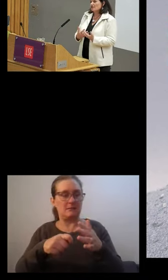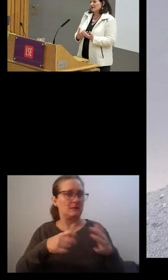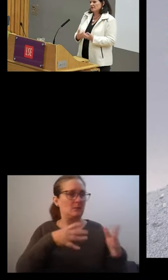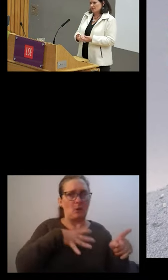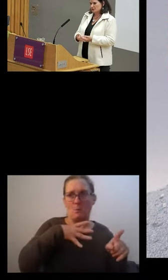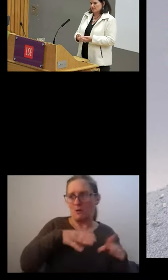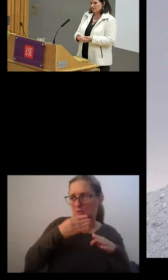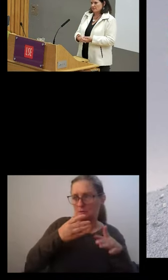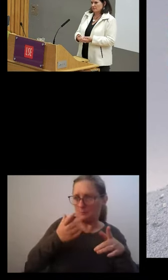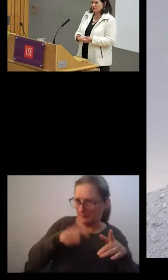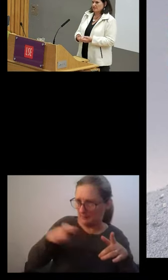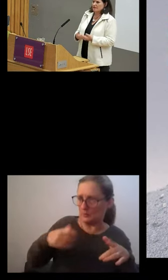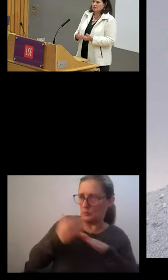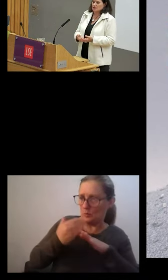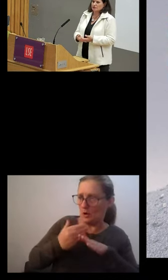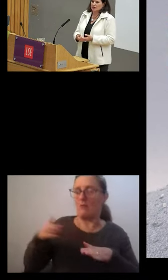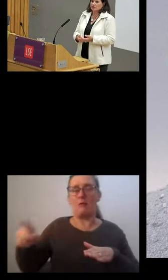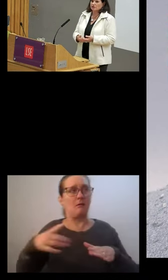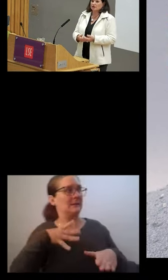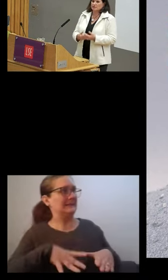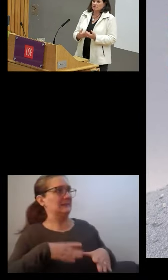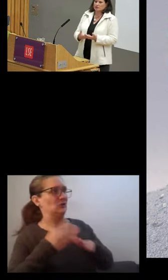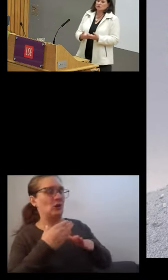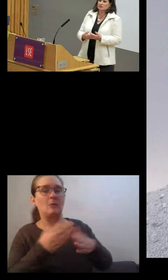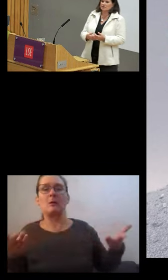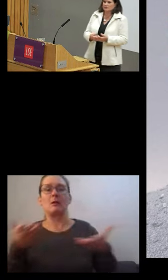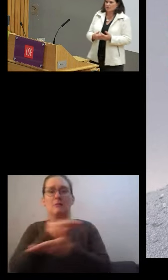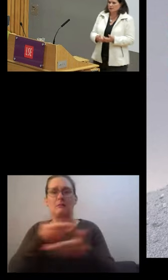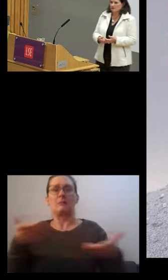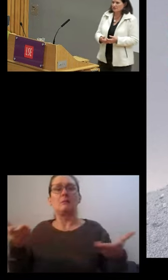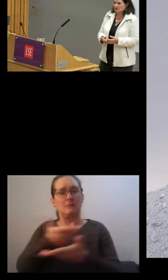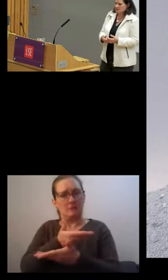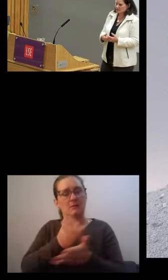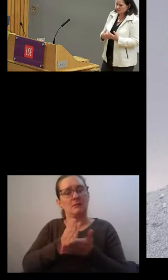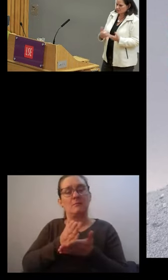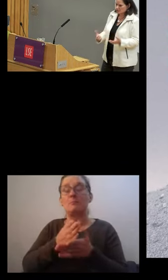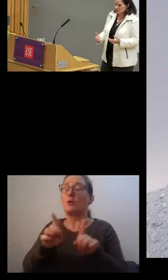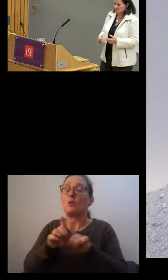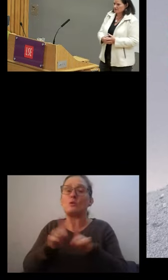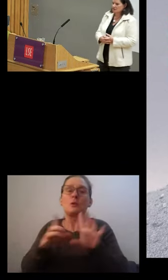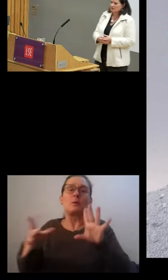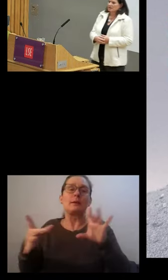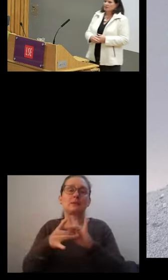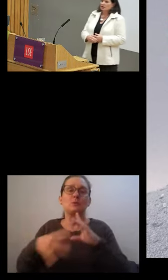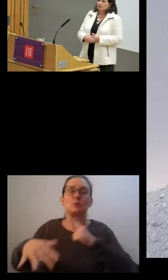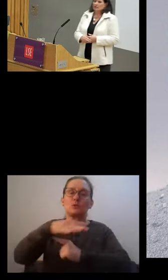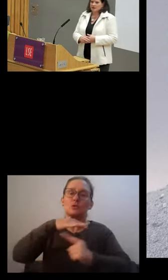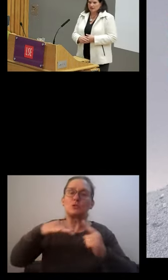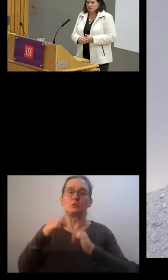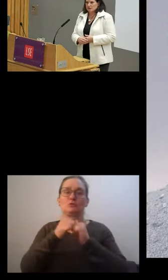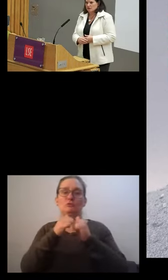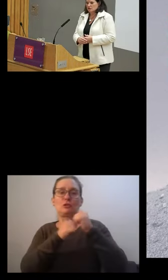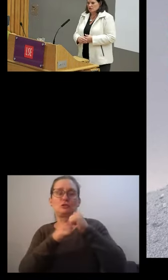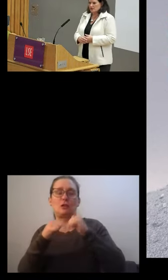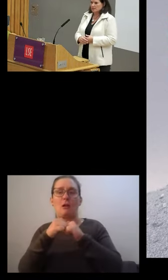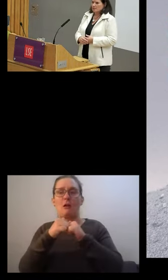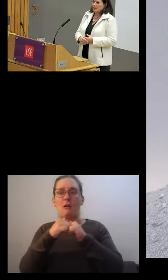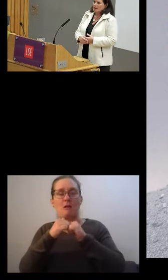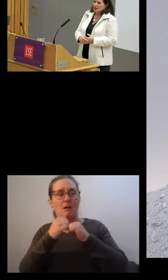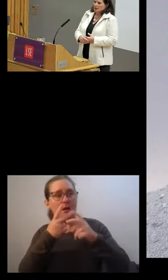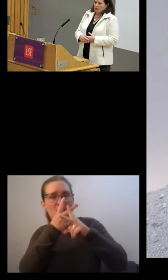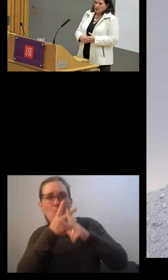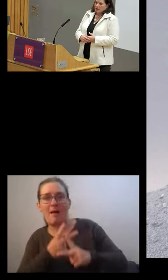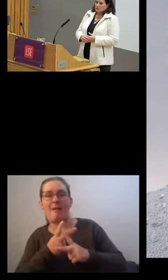are also the foundation of our socio-economic structures, of our welfare states, of our productivity, of our economy.